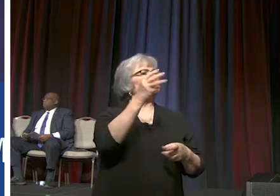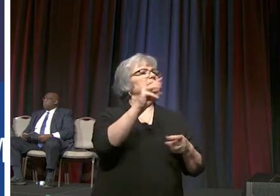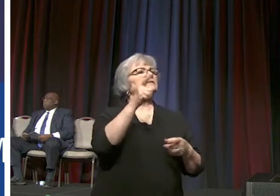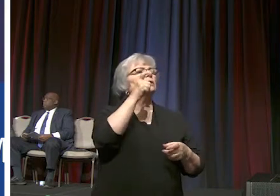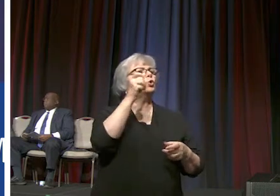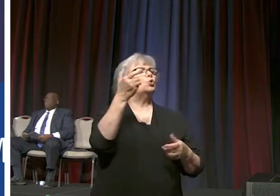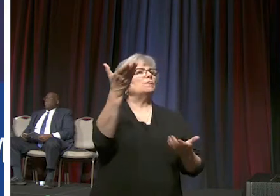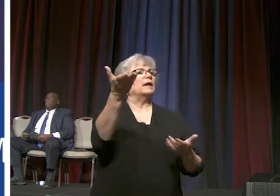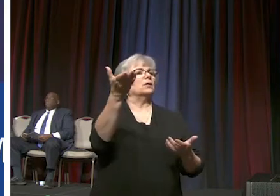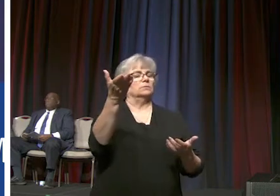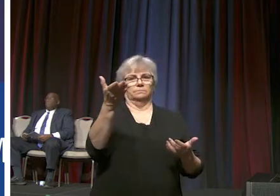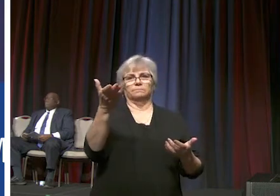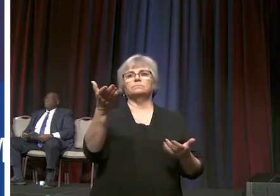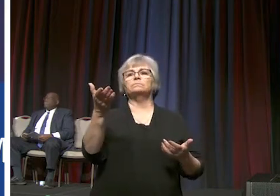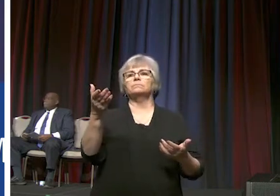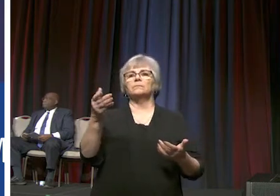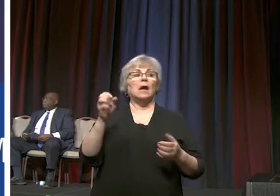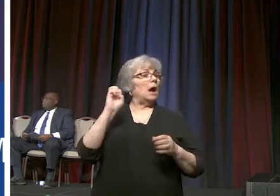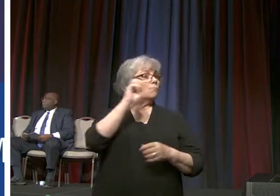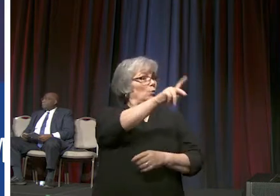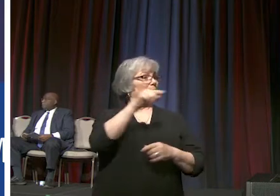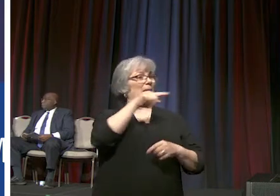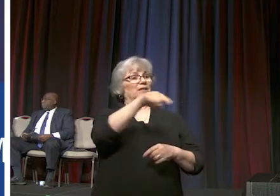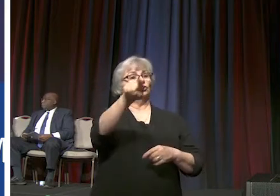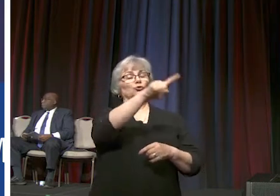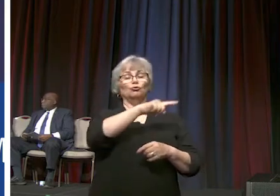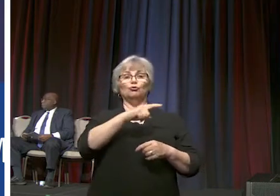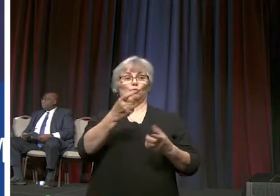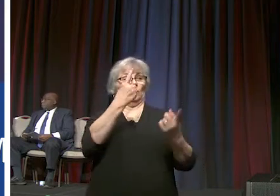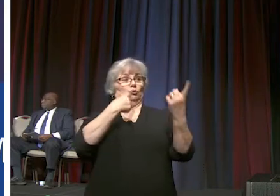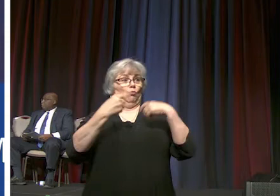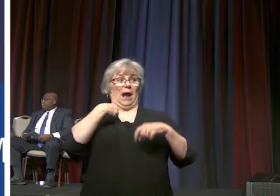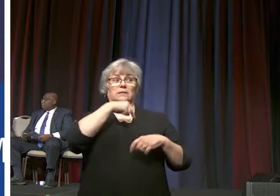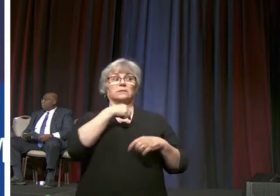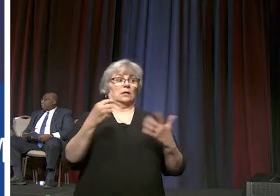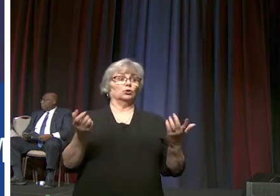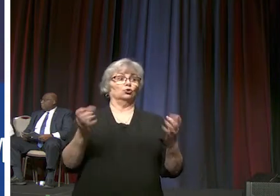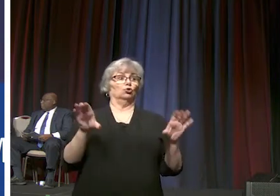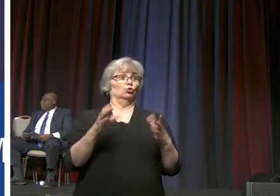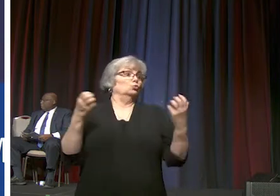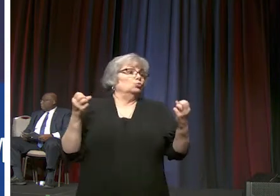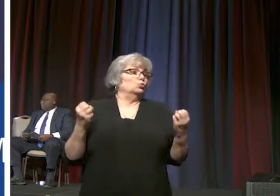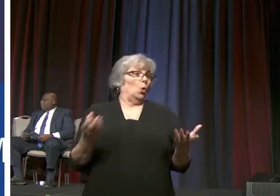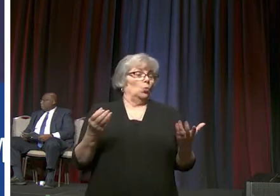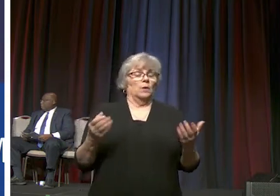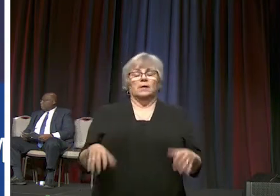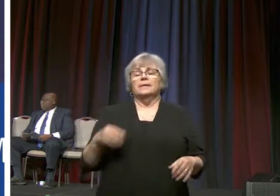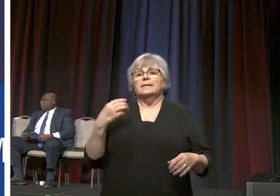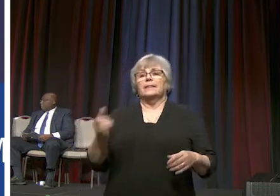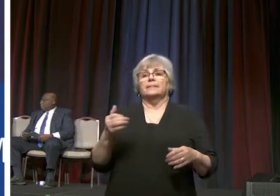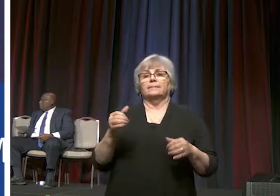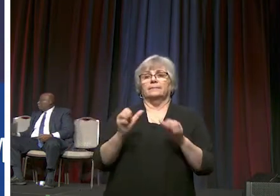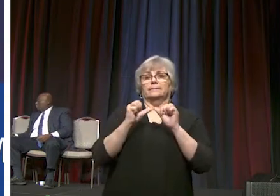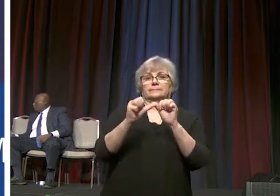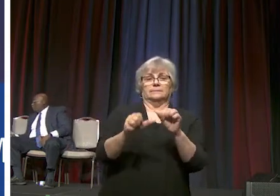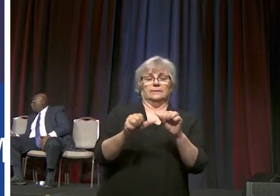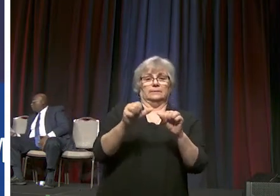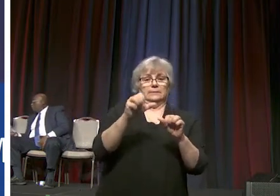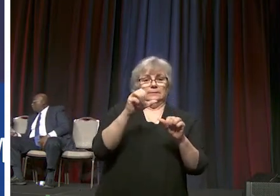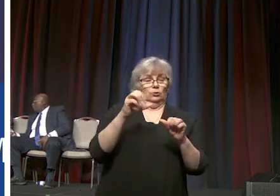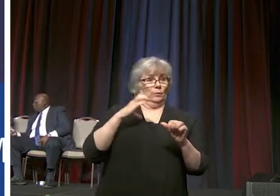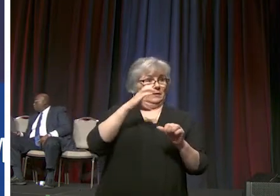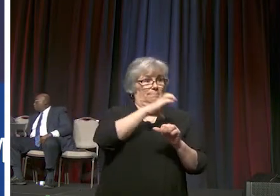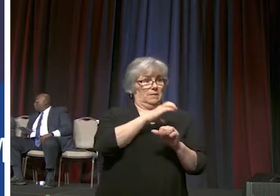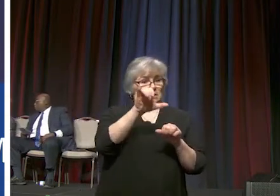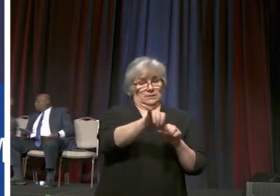i'm reporting back to you what you asked us to do so the standing committee on central conference matters